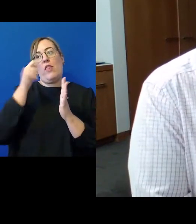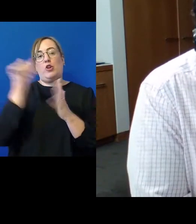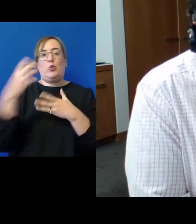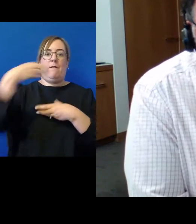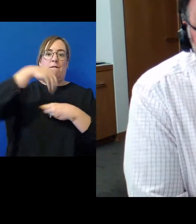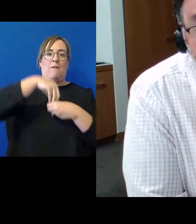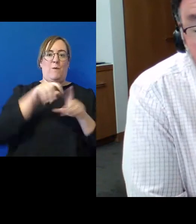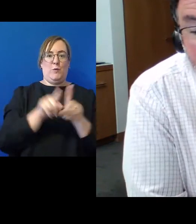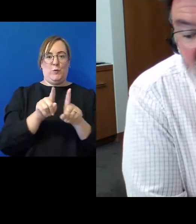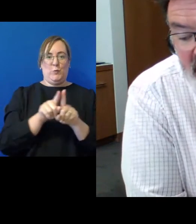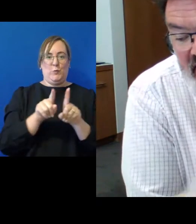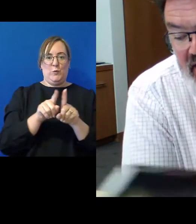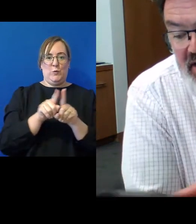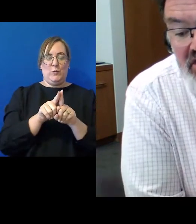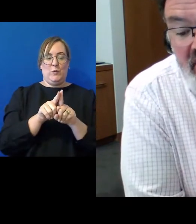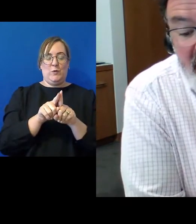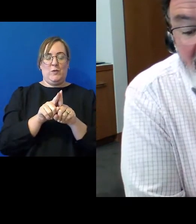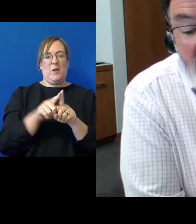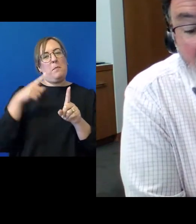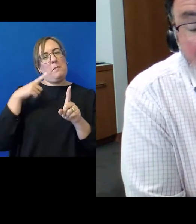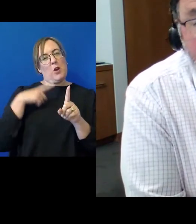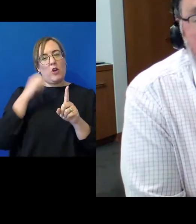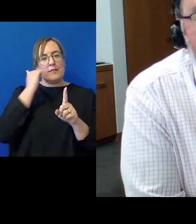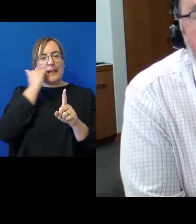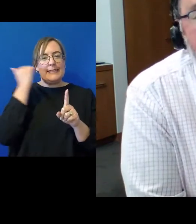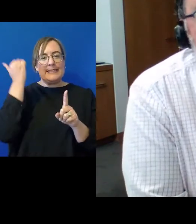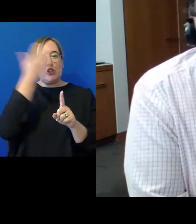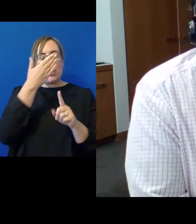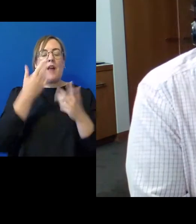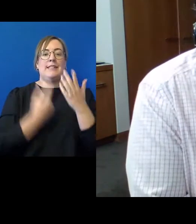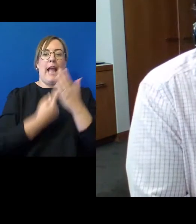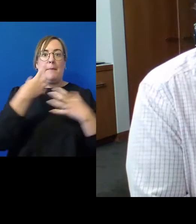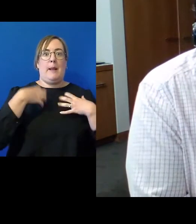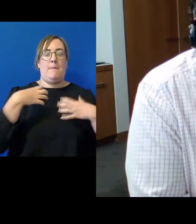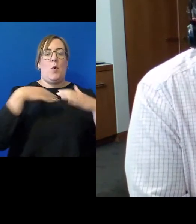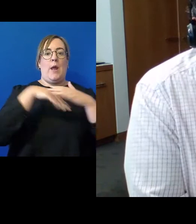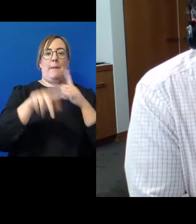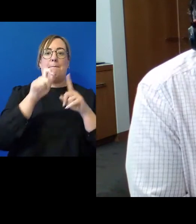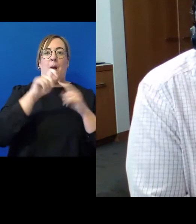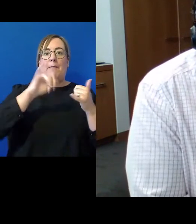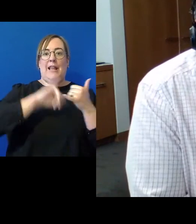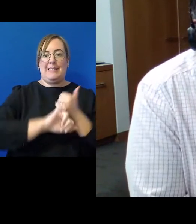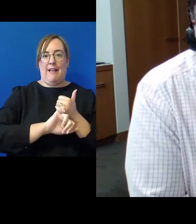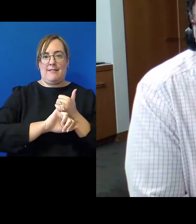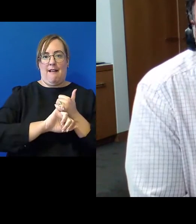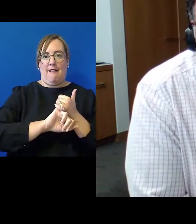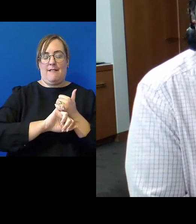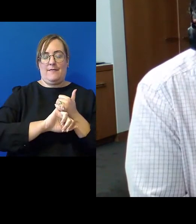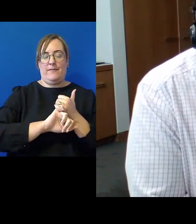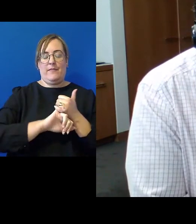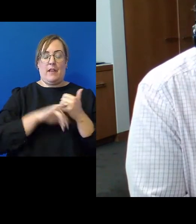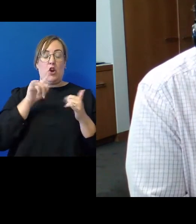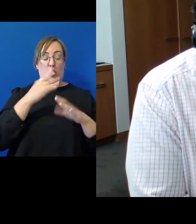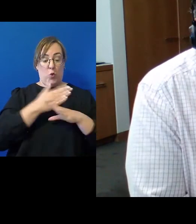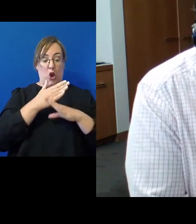partly I think because of the steady indigenising of the public sector and crown law being an agency within the public